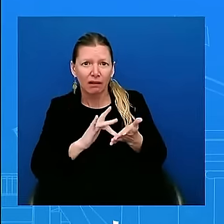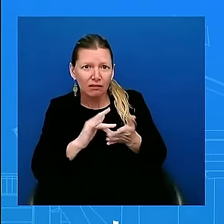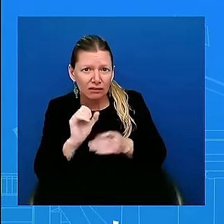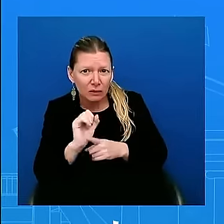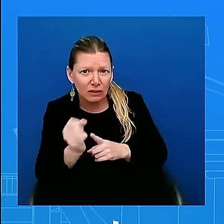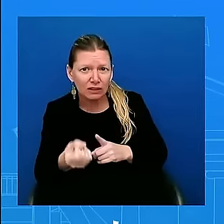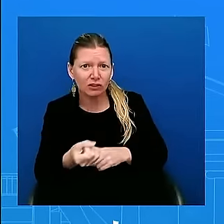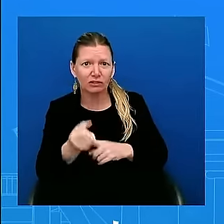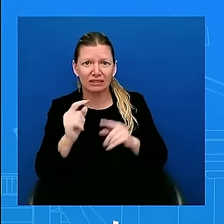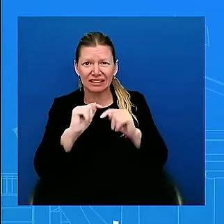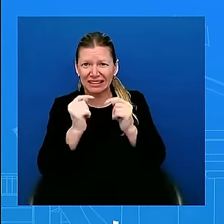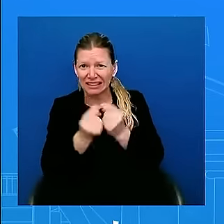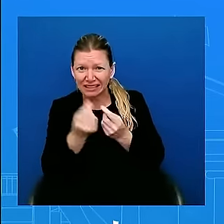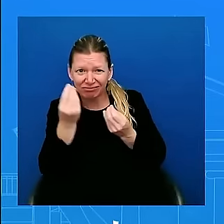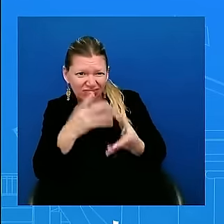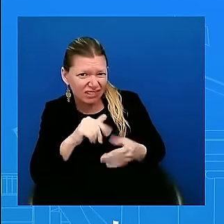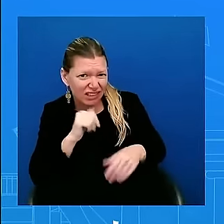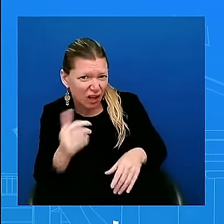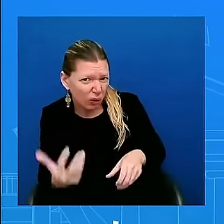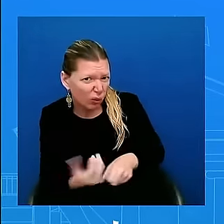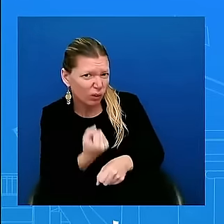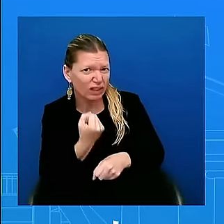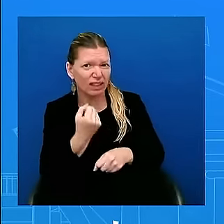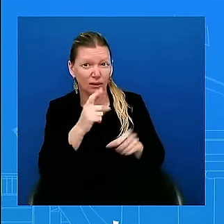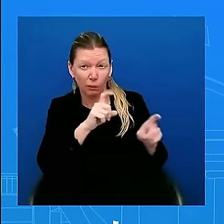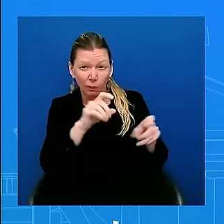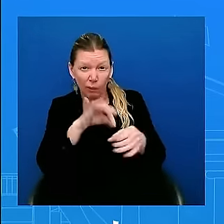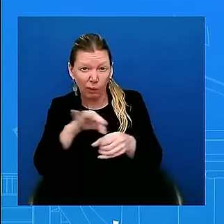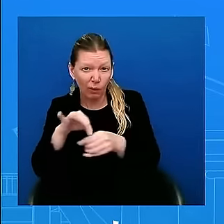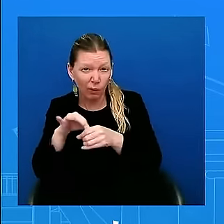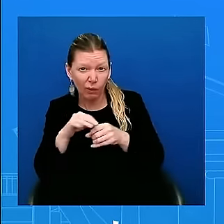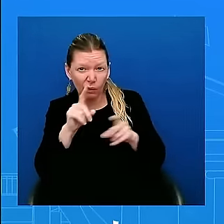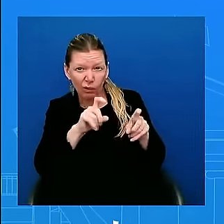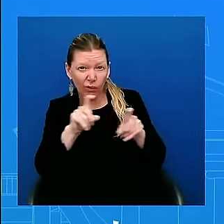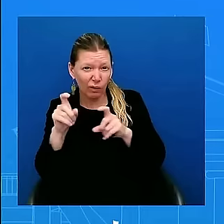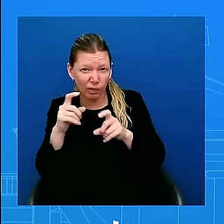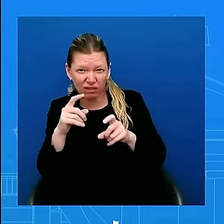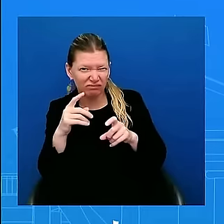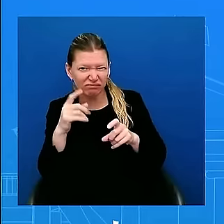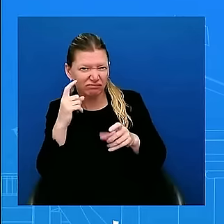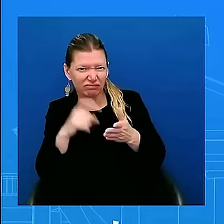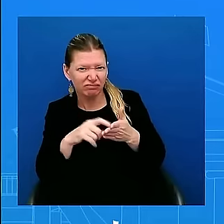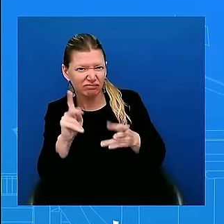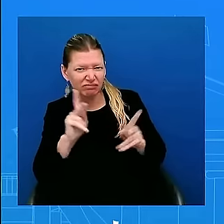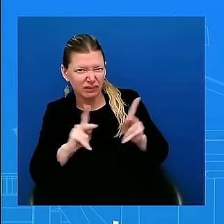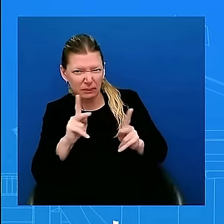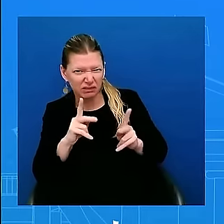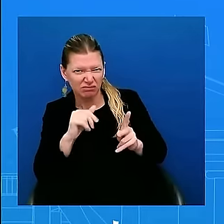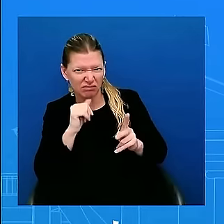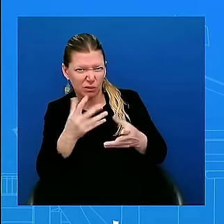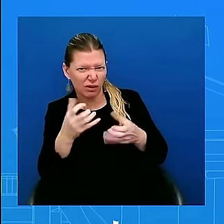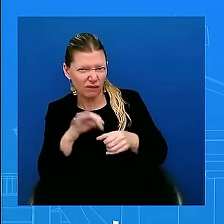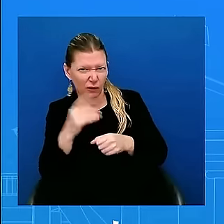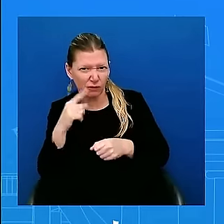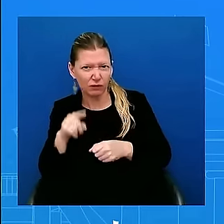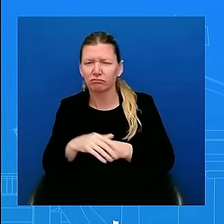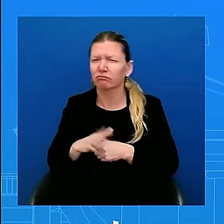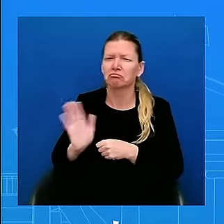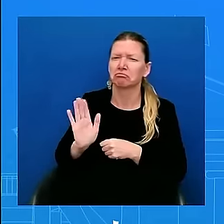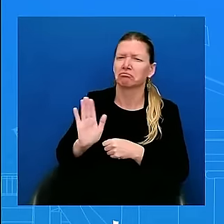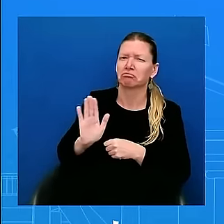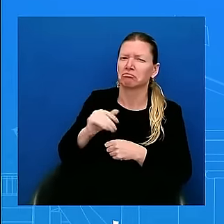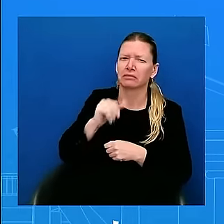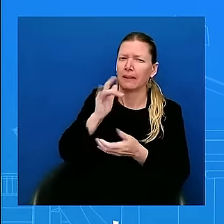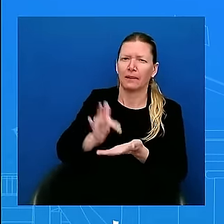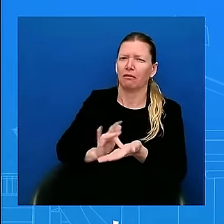not a medical decision because I've been asked before, and we answered that very straightforward and in a very direct